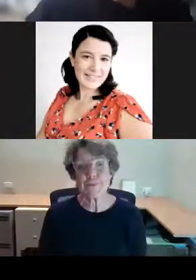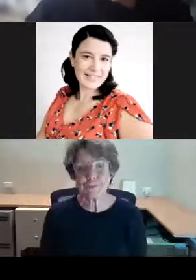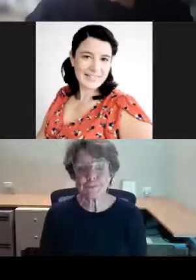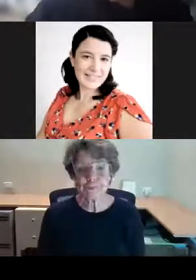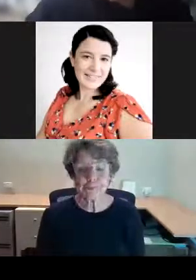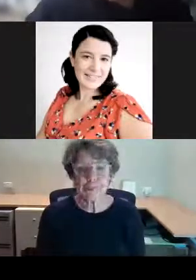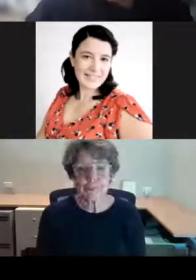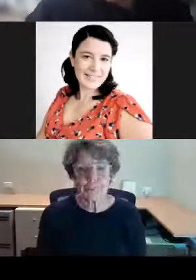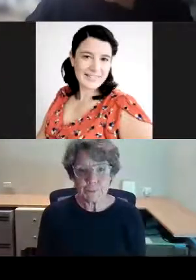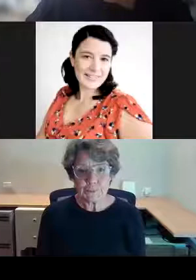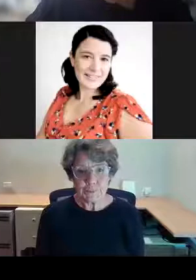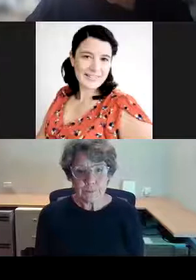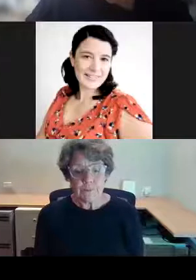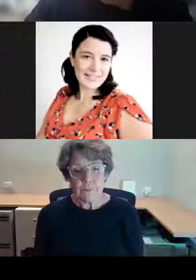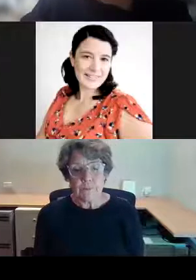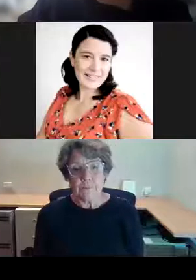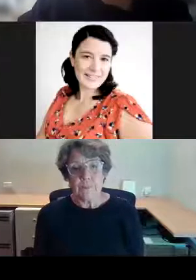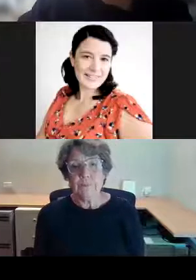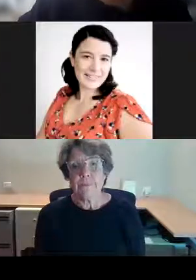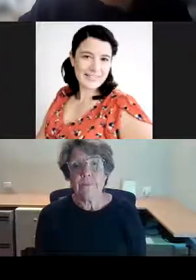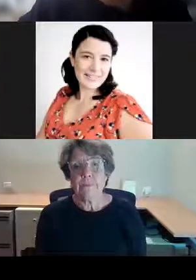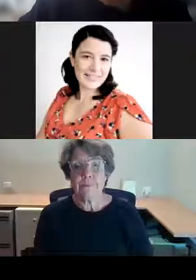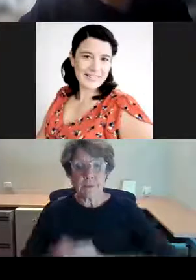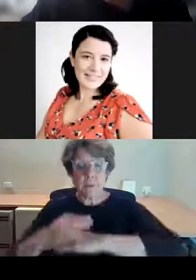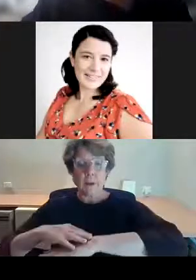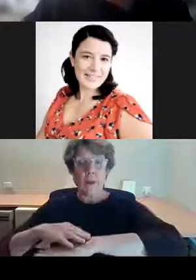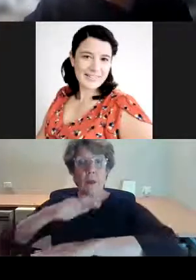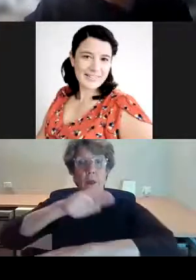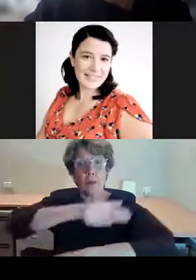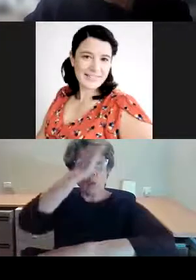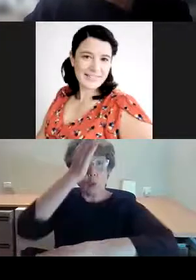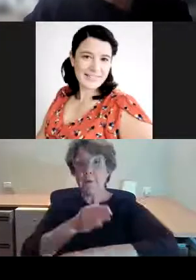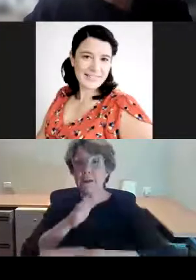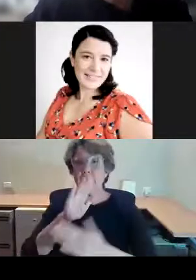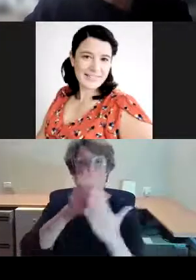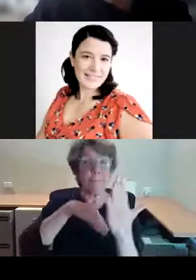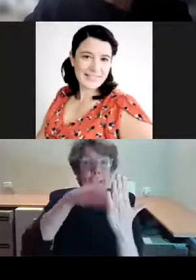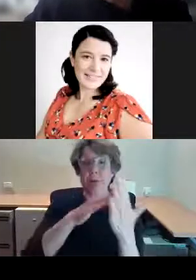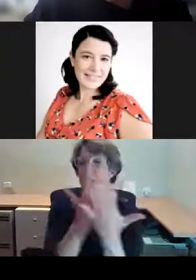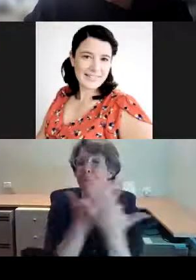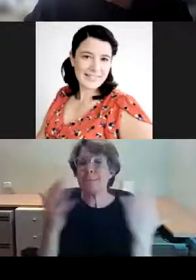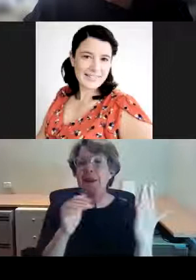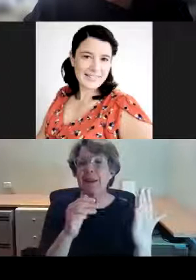The roof scape has been painted by many artists,